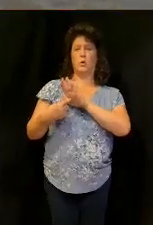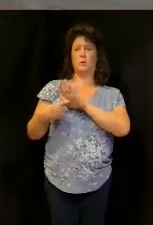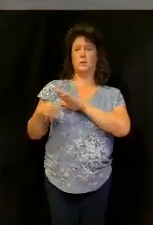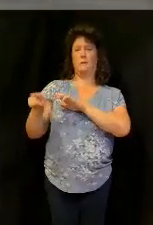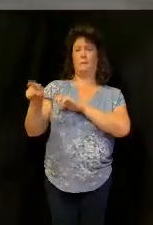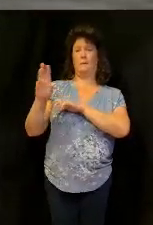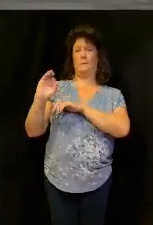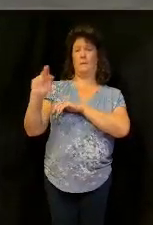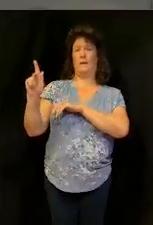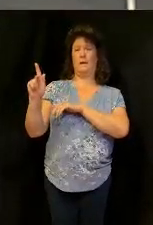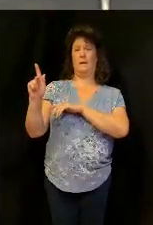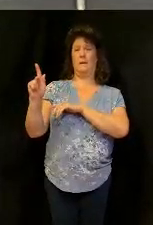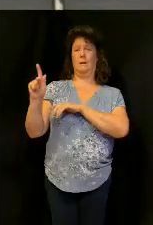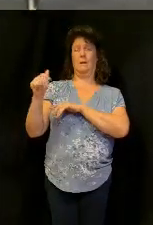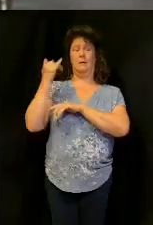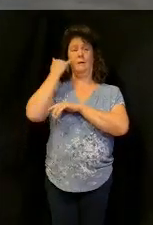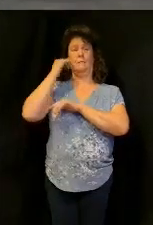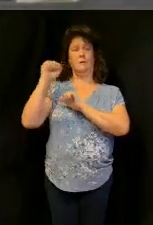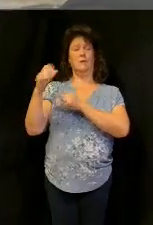if they can actually trust you.